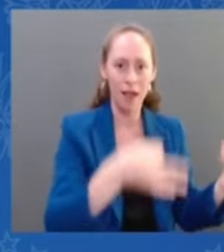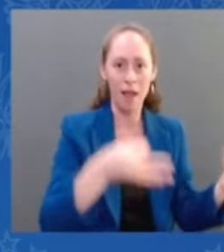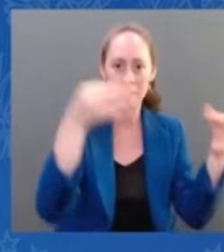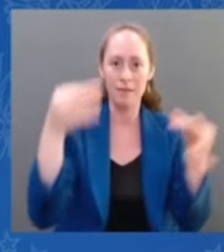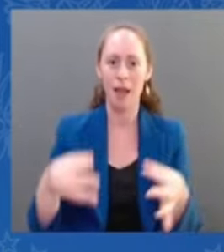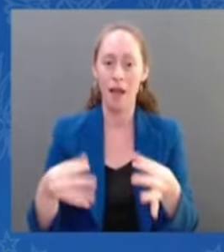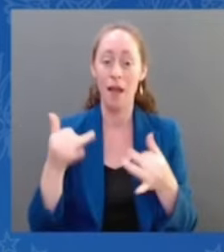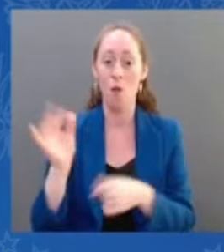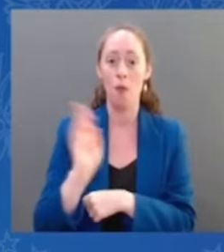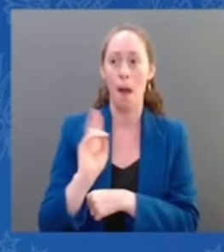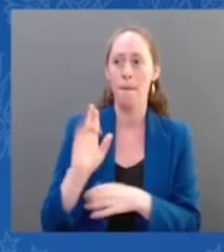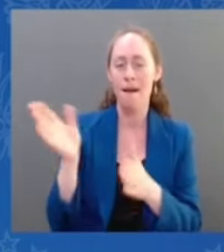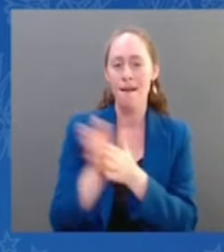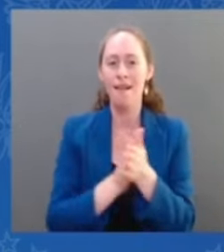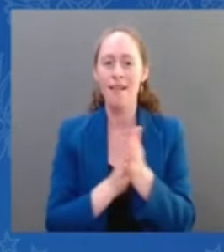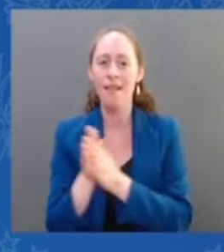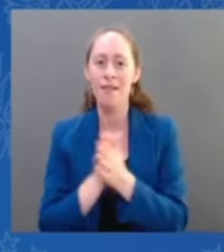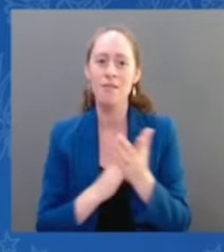ban